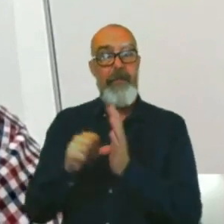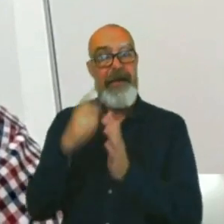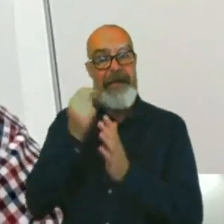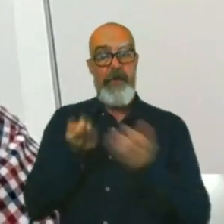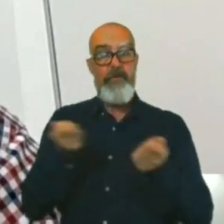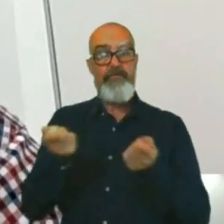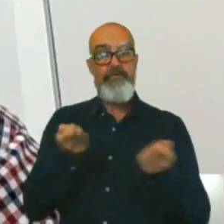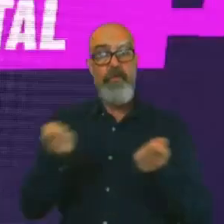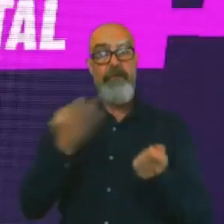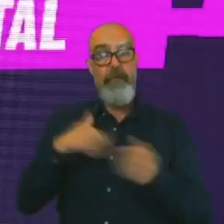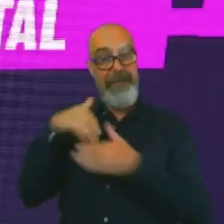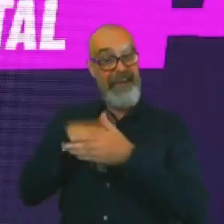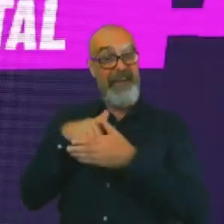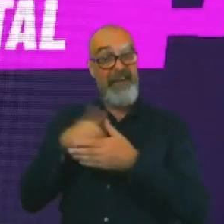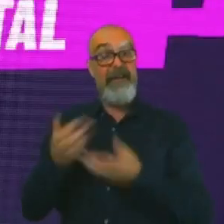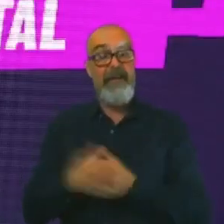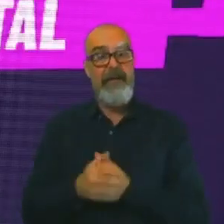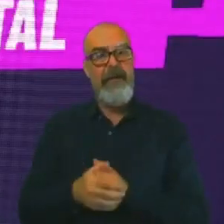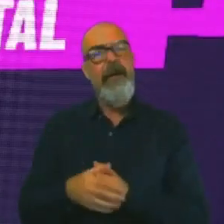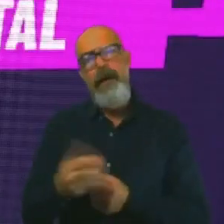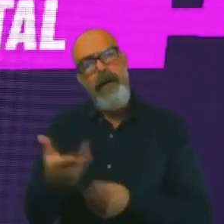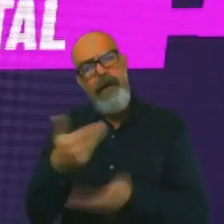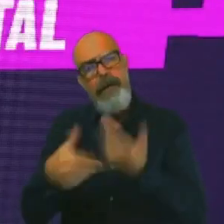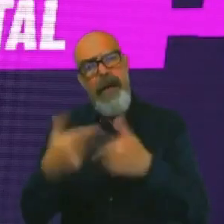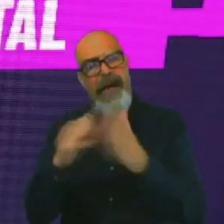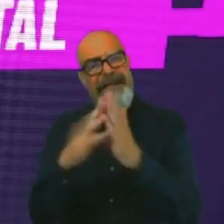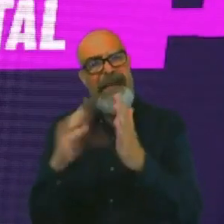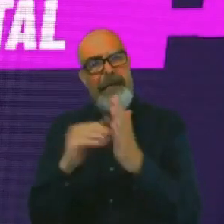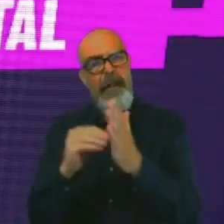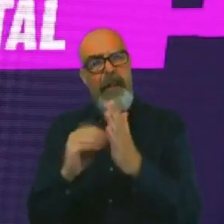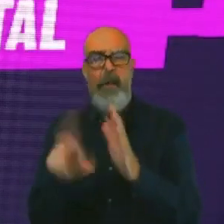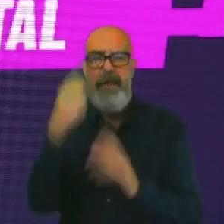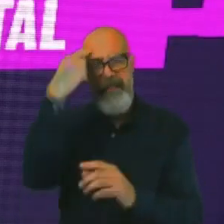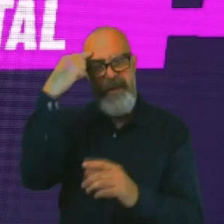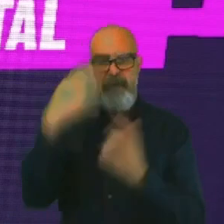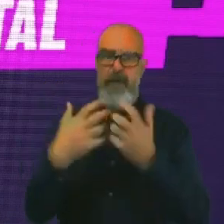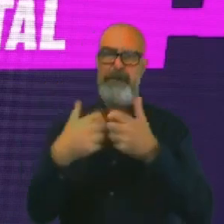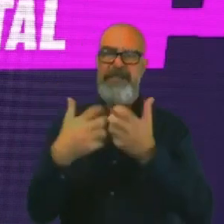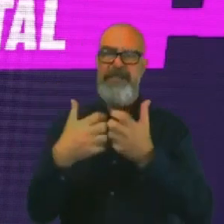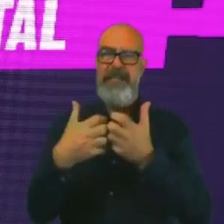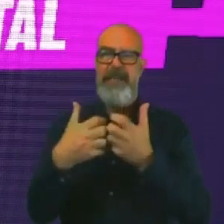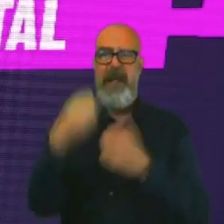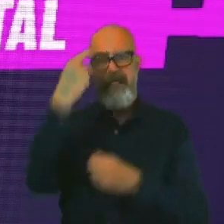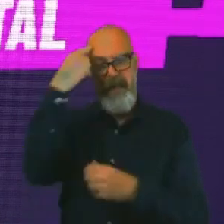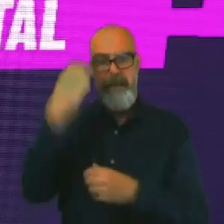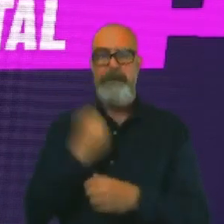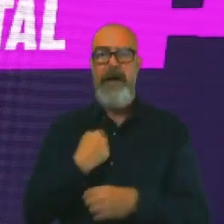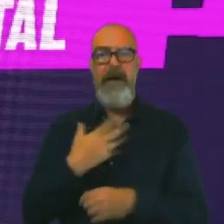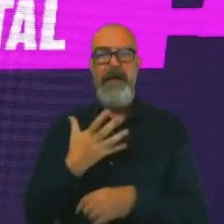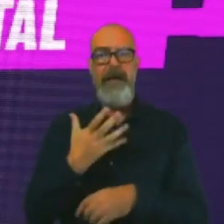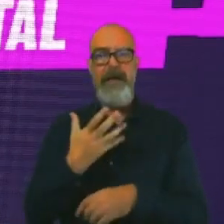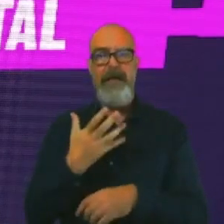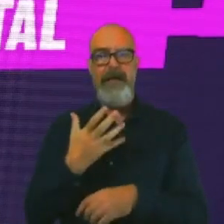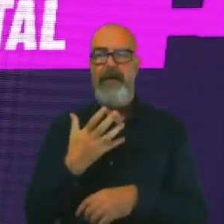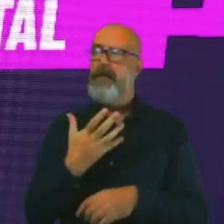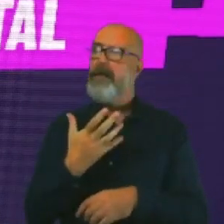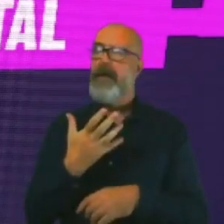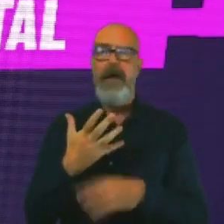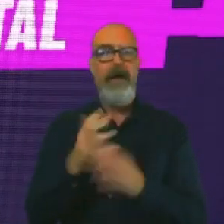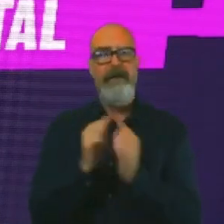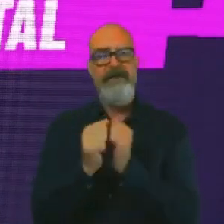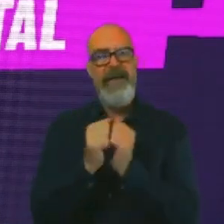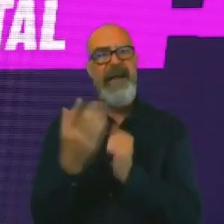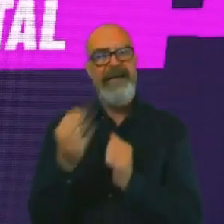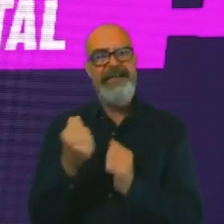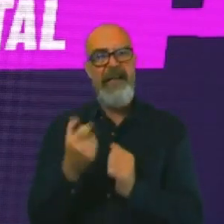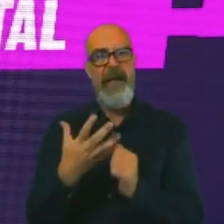example for the young people out there? Because when I think of a machine for the body, I think about my cousin who's got a pacemaker, for instance, that assists his heart.